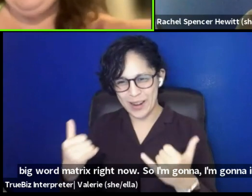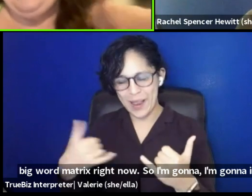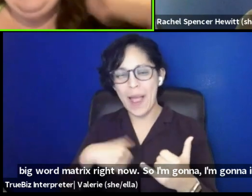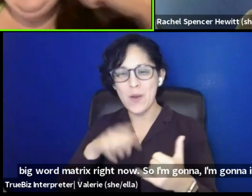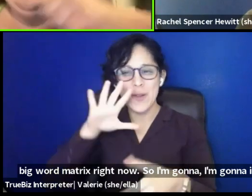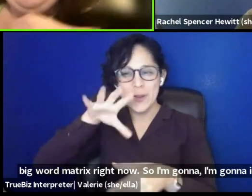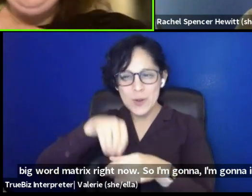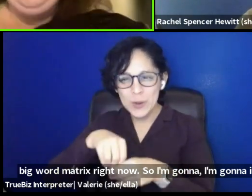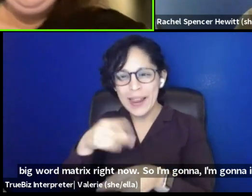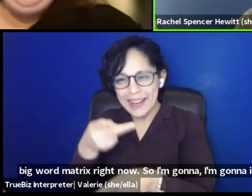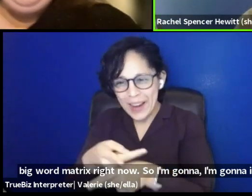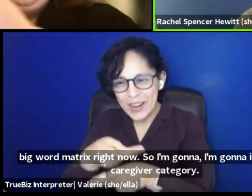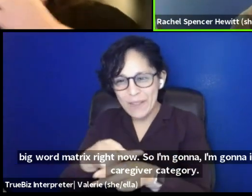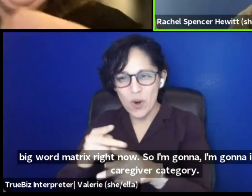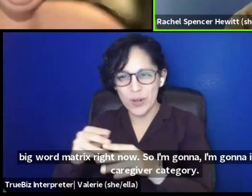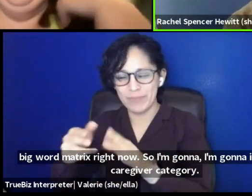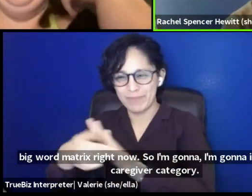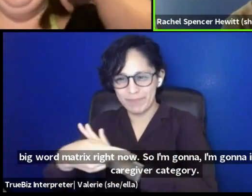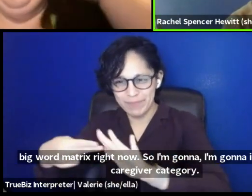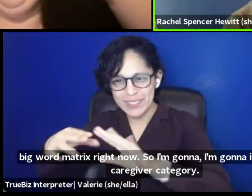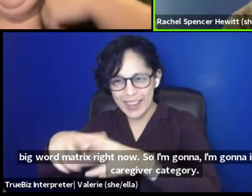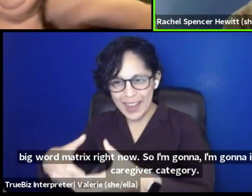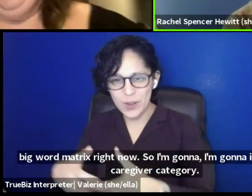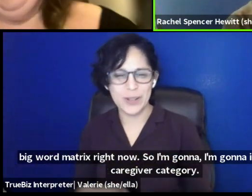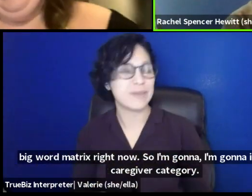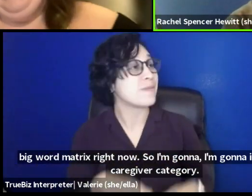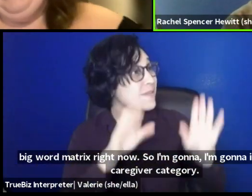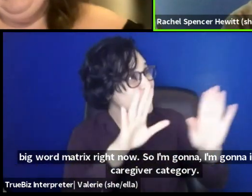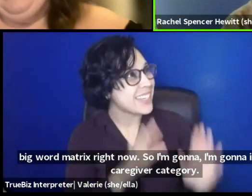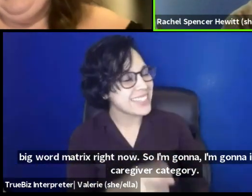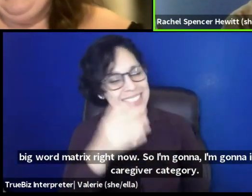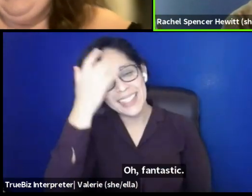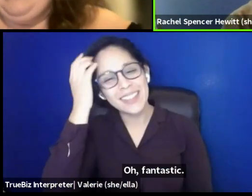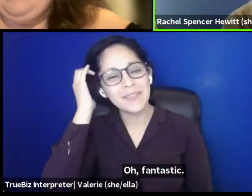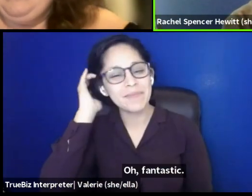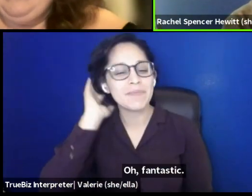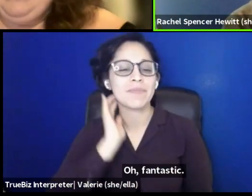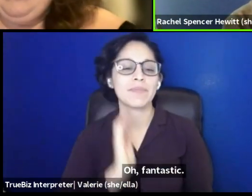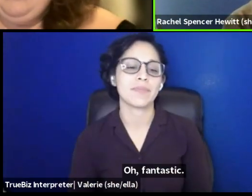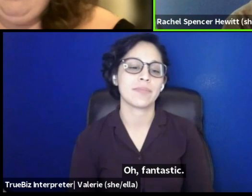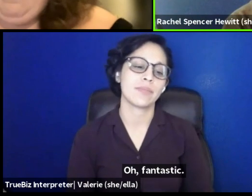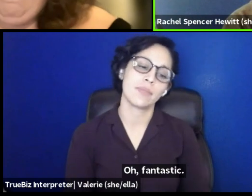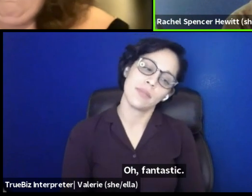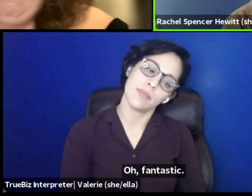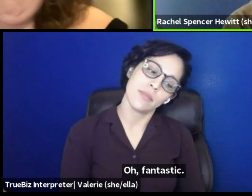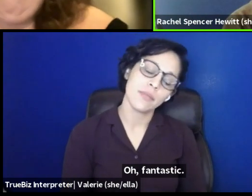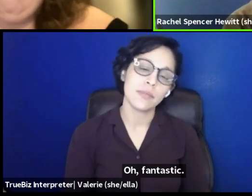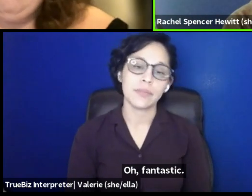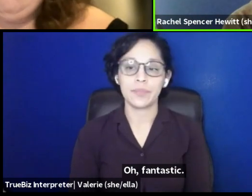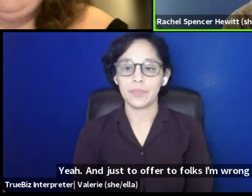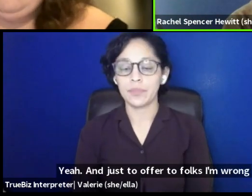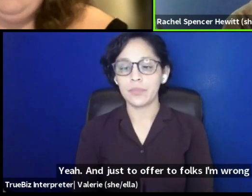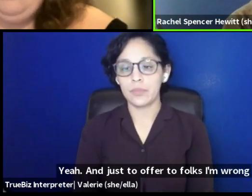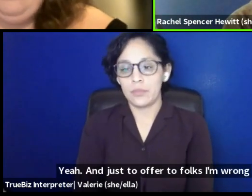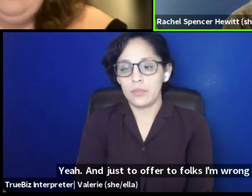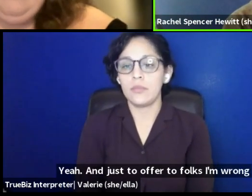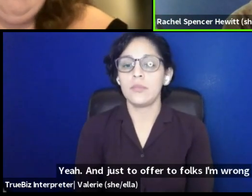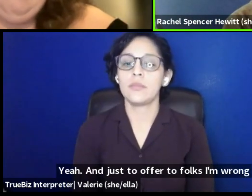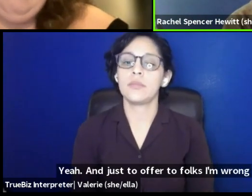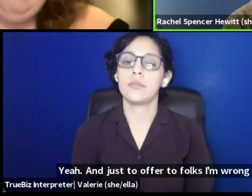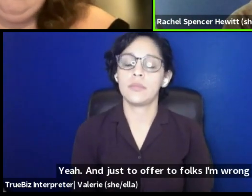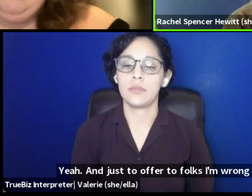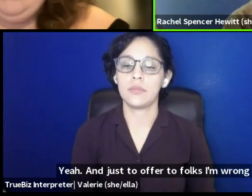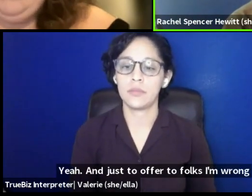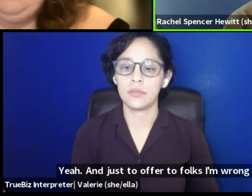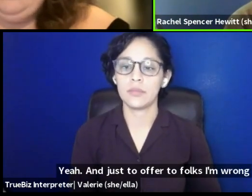category. Oh, fantastic. Um, yeah. And just to offer to folks, um, recently, uh,